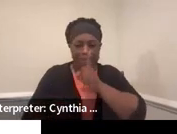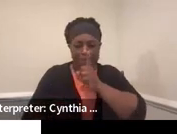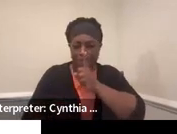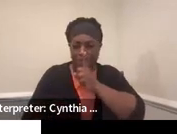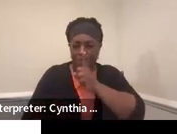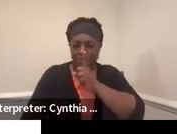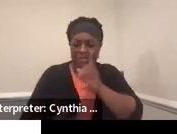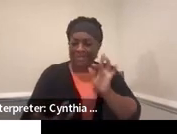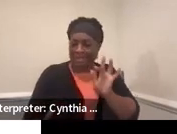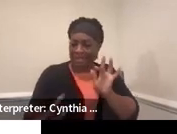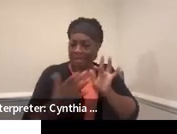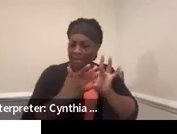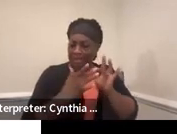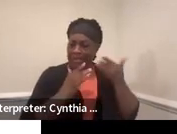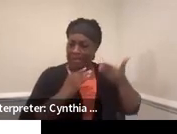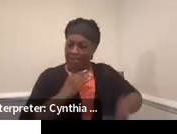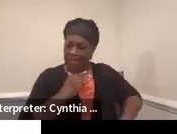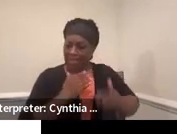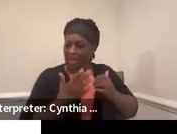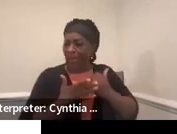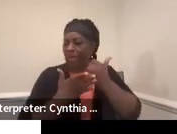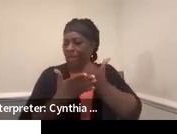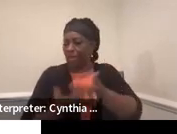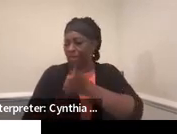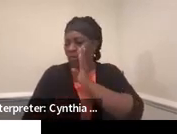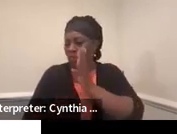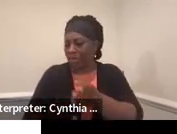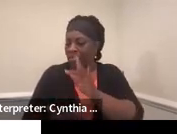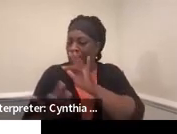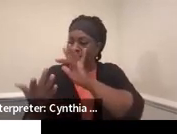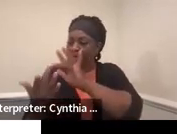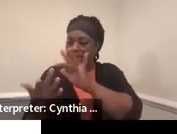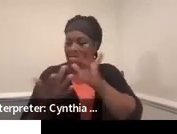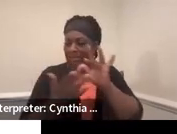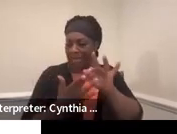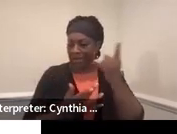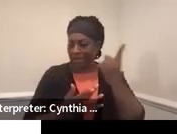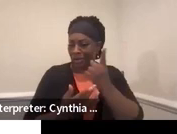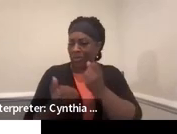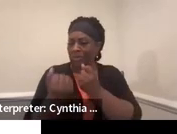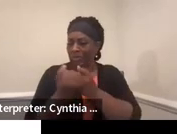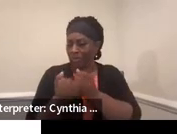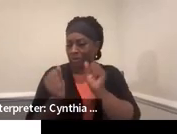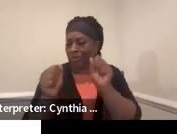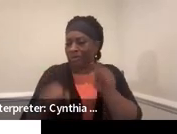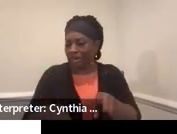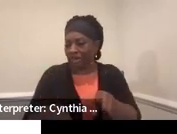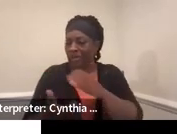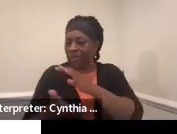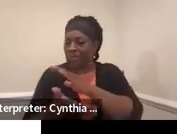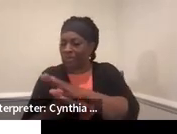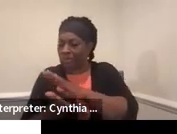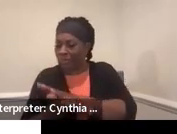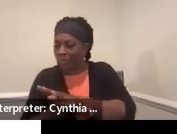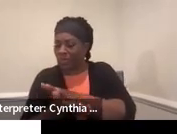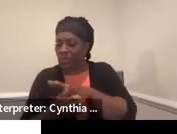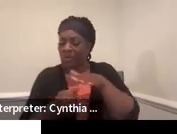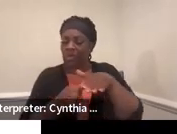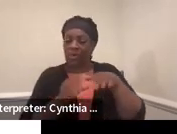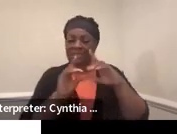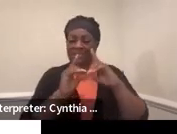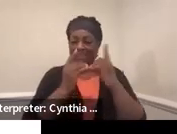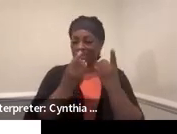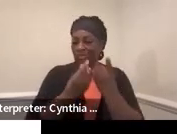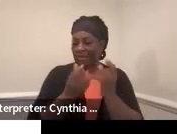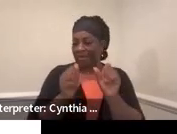reach out to me and I can help you get into contact with someone that can support your school or your district. But I